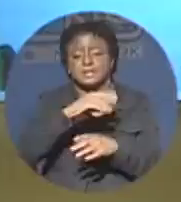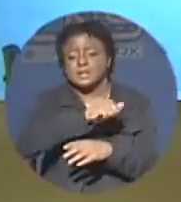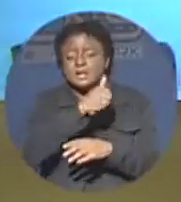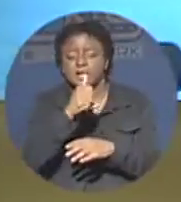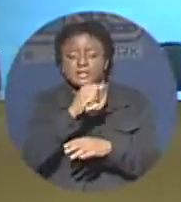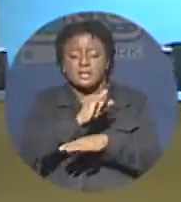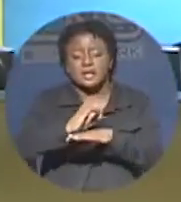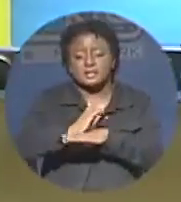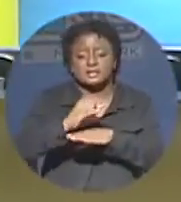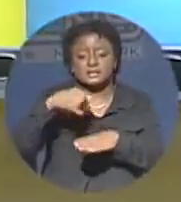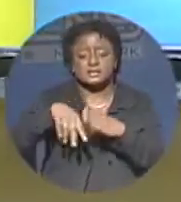AltaVise Munnings, ZNS News.